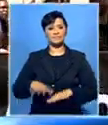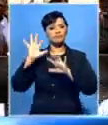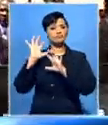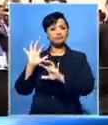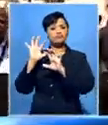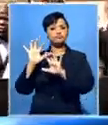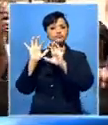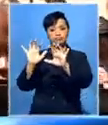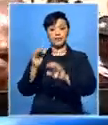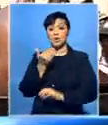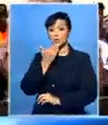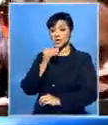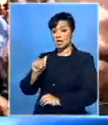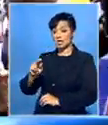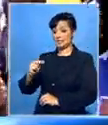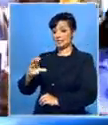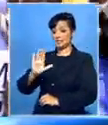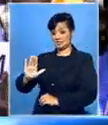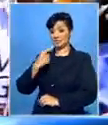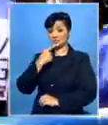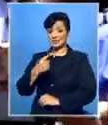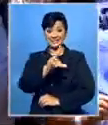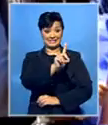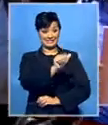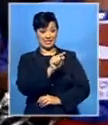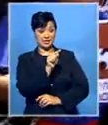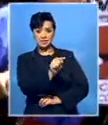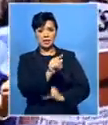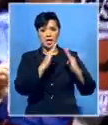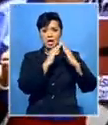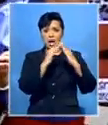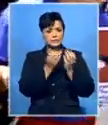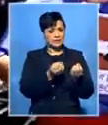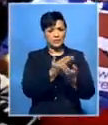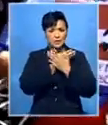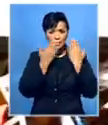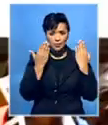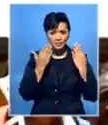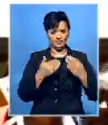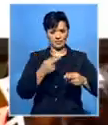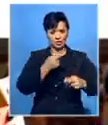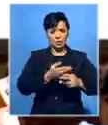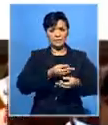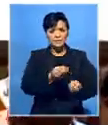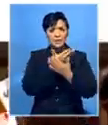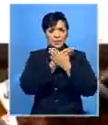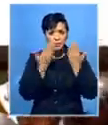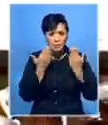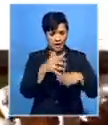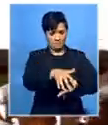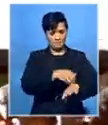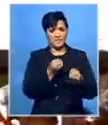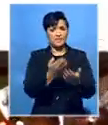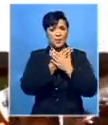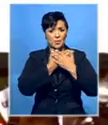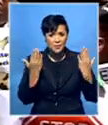The ANC in the province says the DA-led government has failed to provide houses, sanitation and land to those in need. It